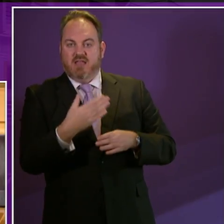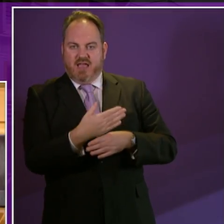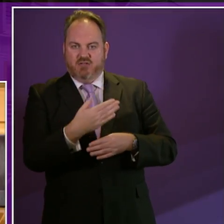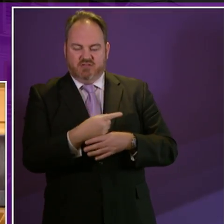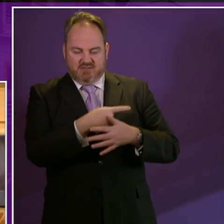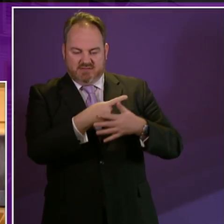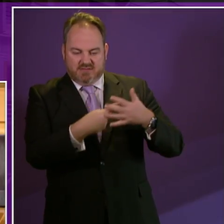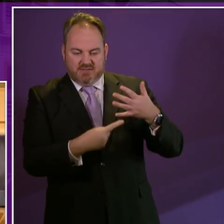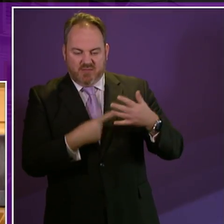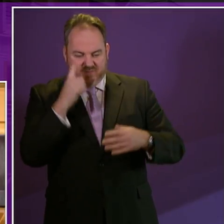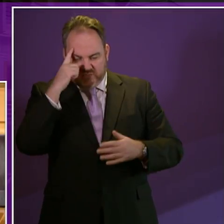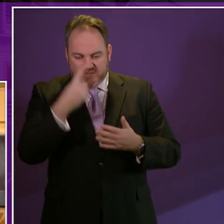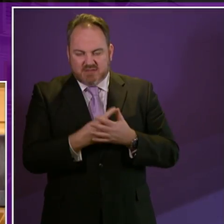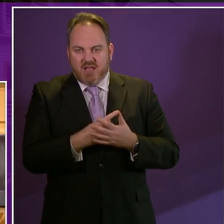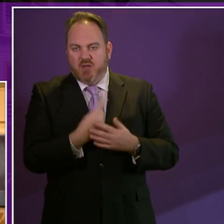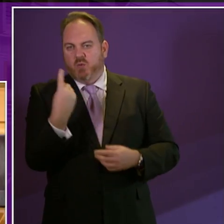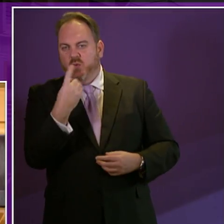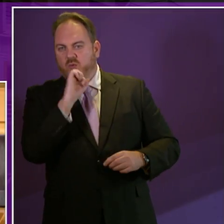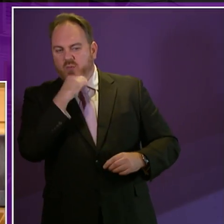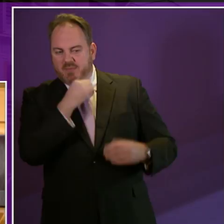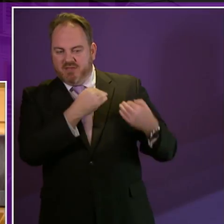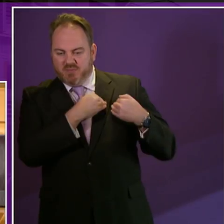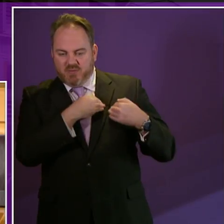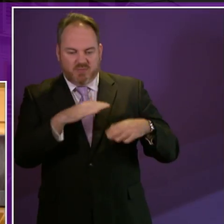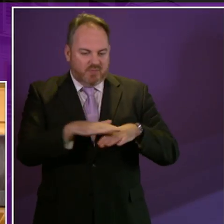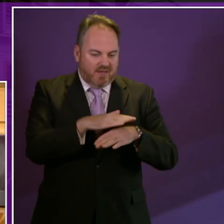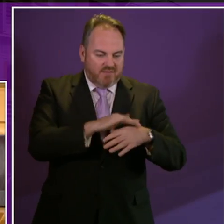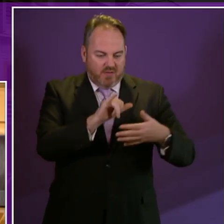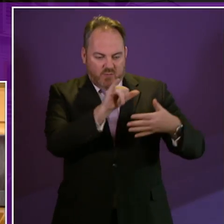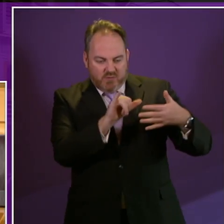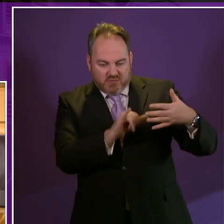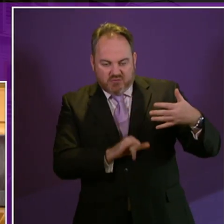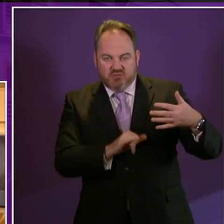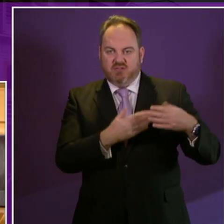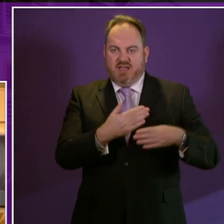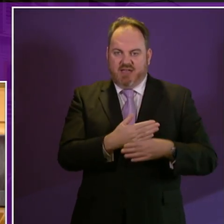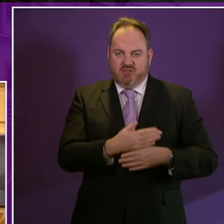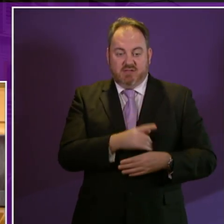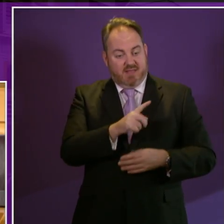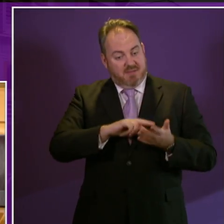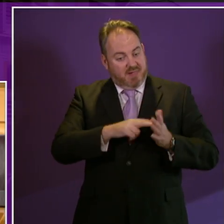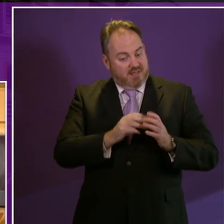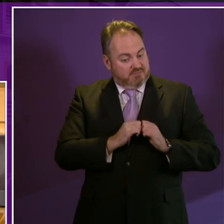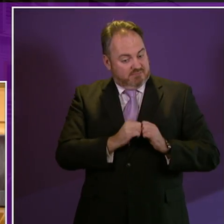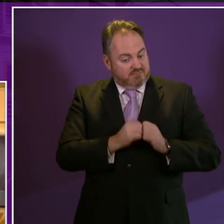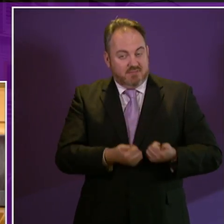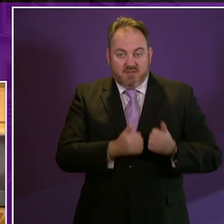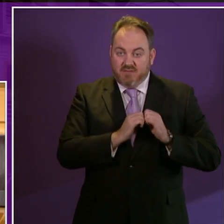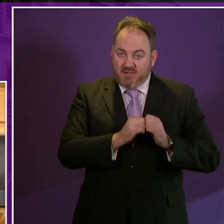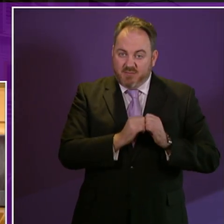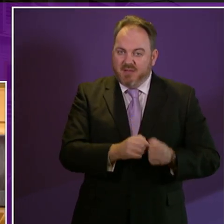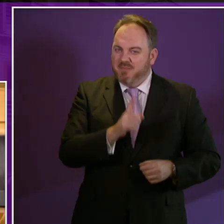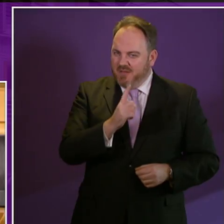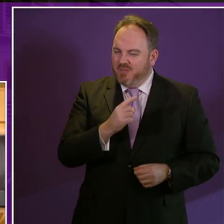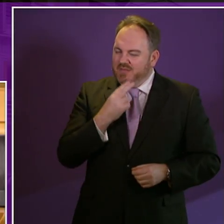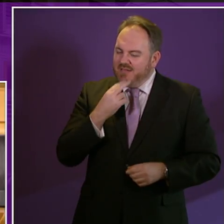who is and who is to do what and when they say that the plan is helpful but more remains to be done to turn